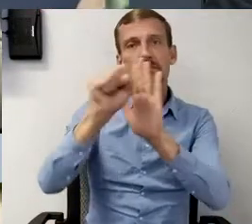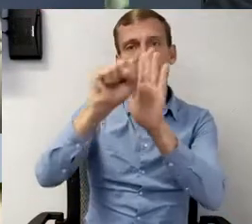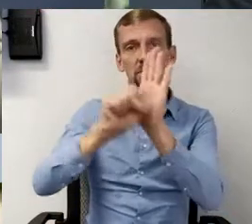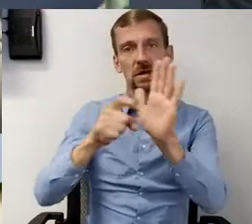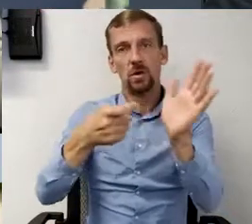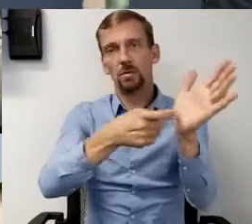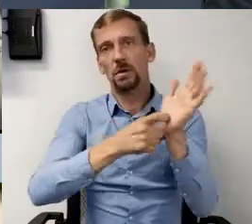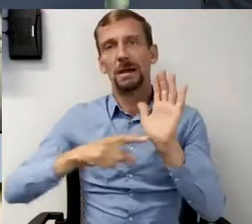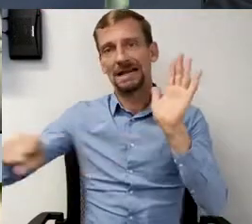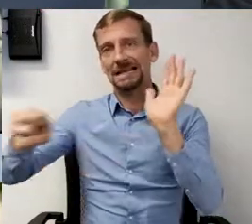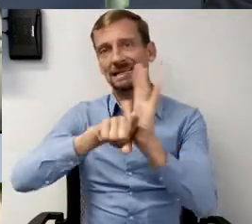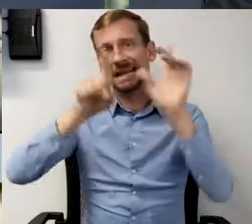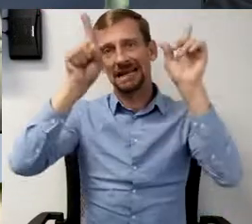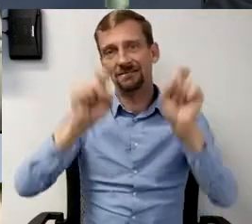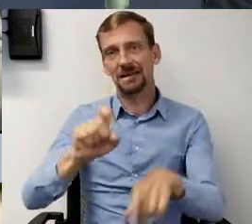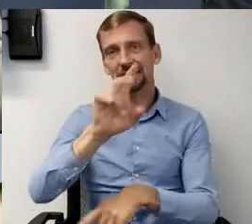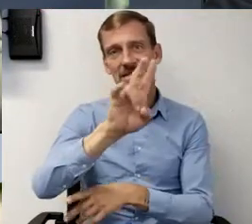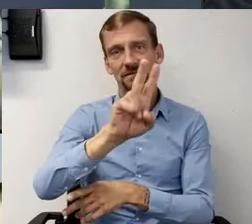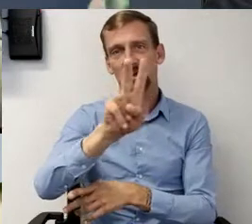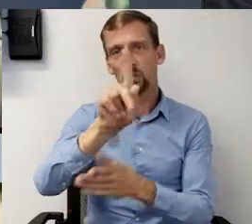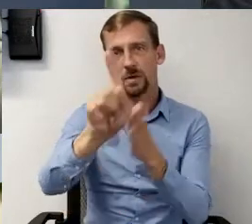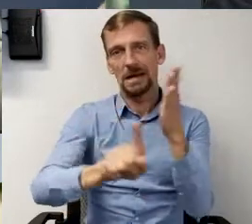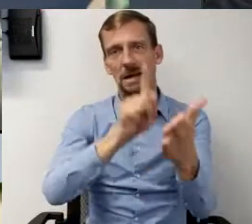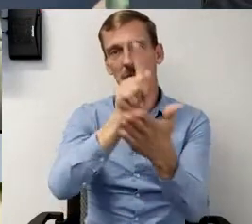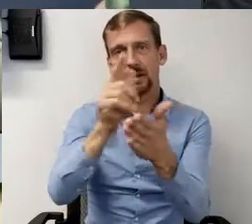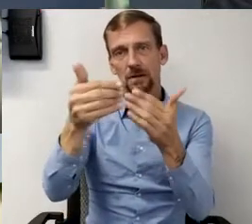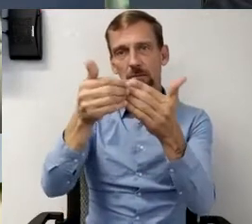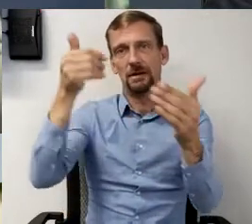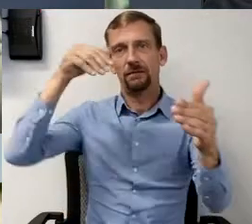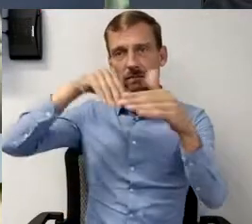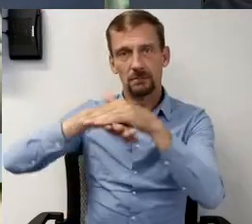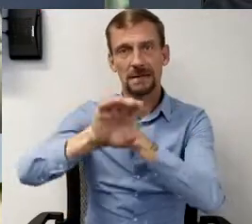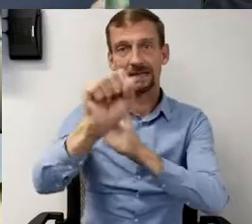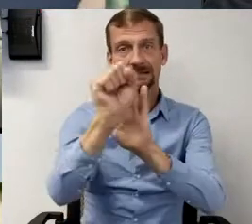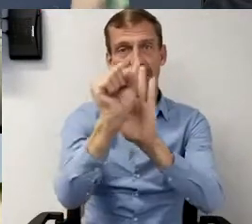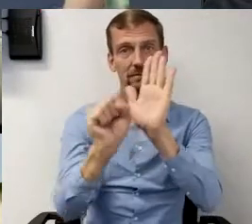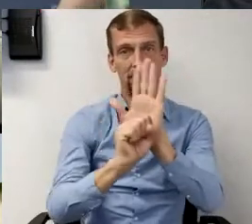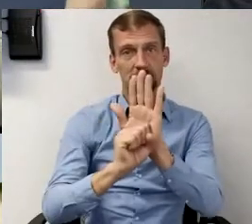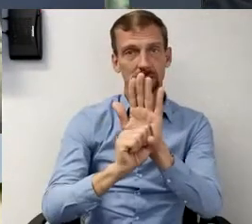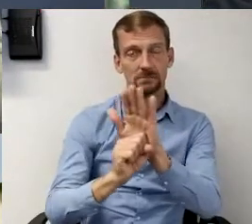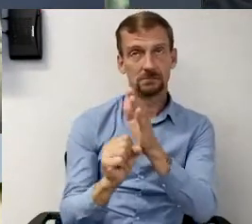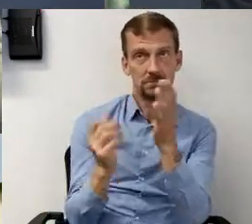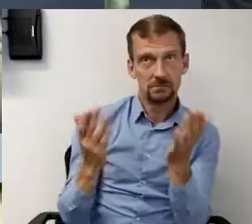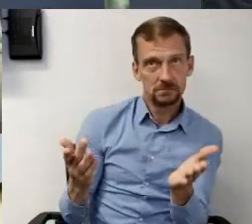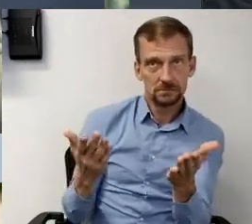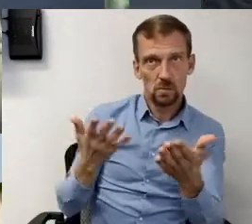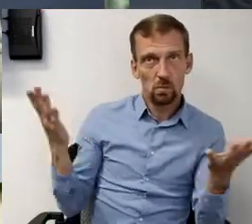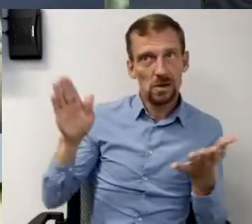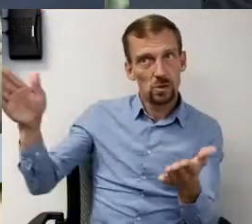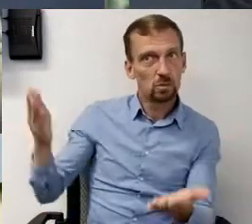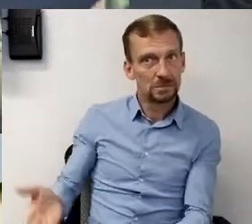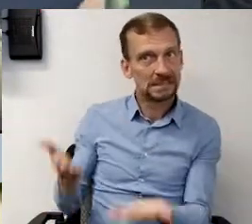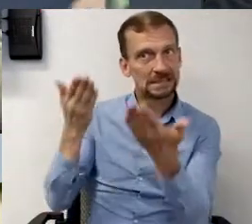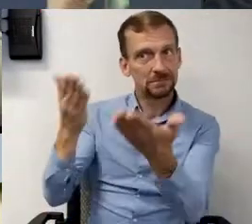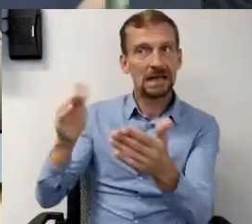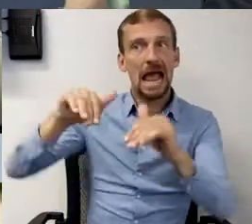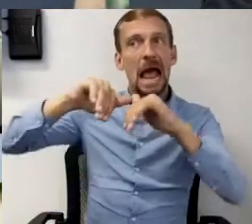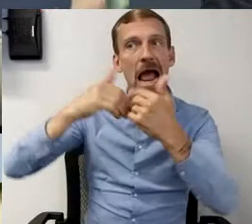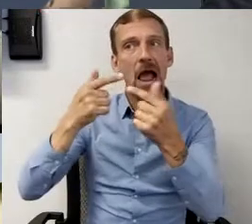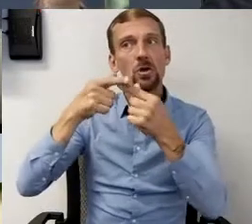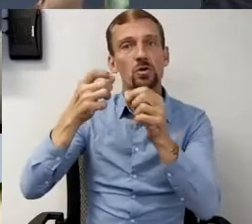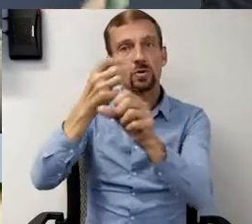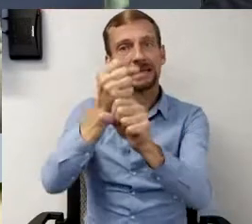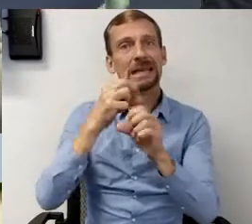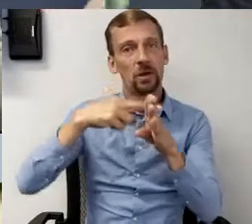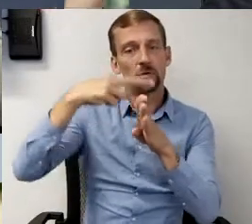negative test 72 hours before entering that state. Do you have any recommendations on how to get